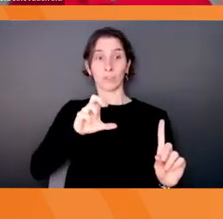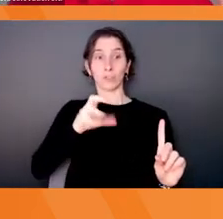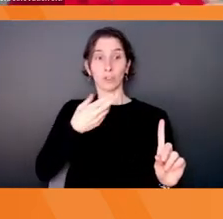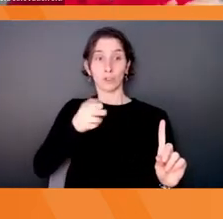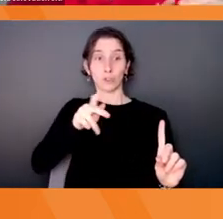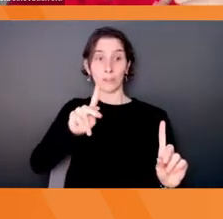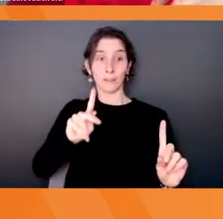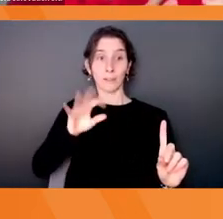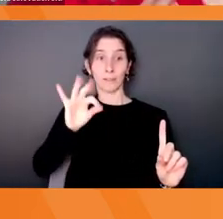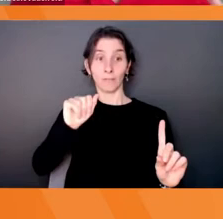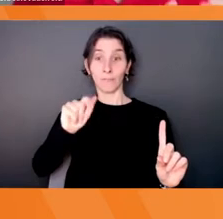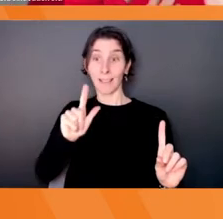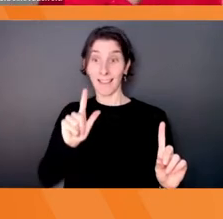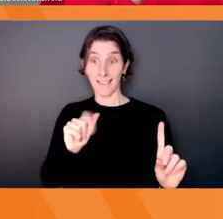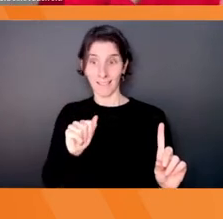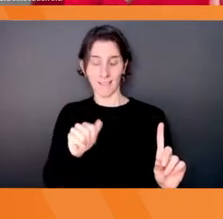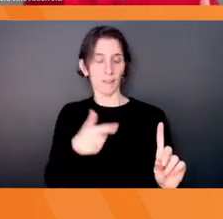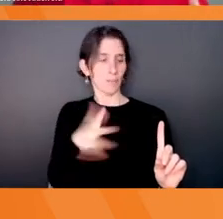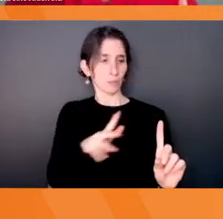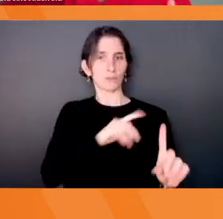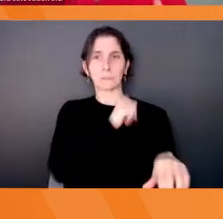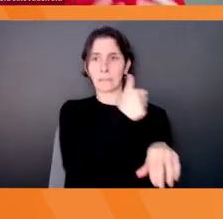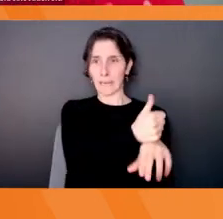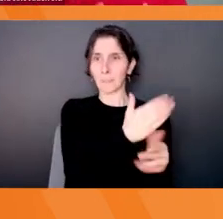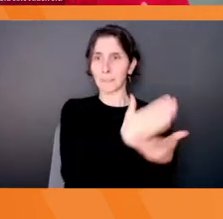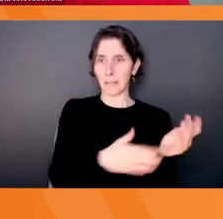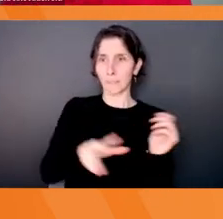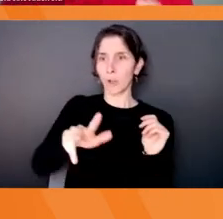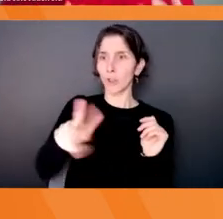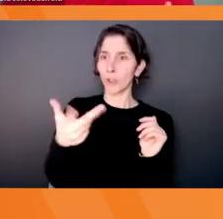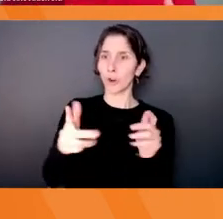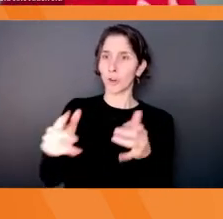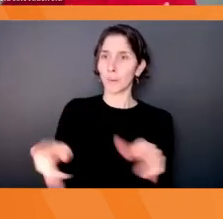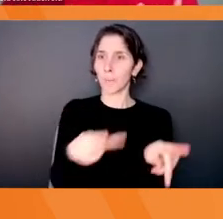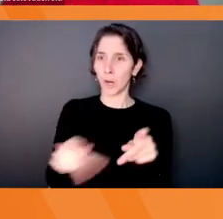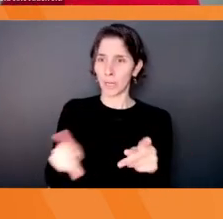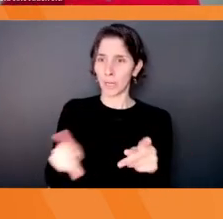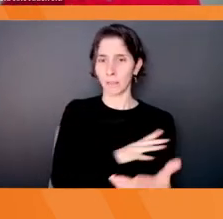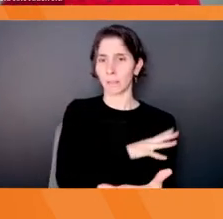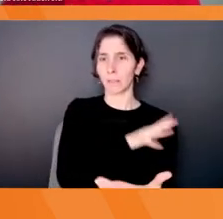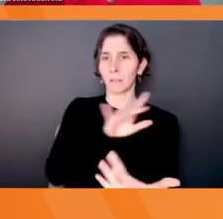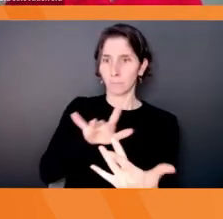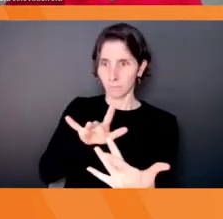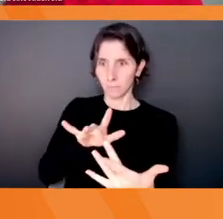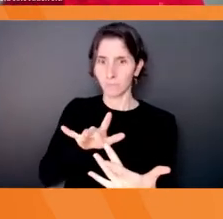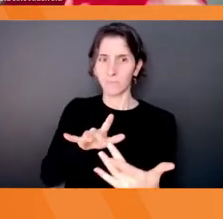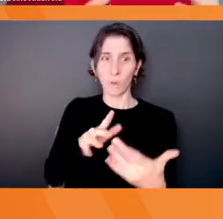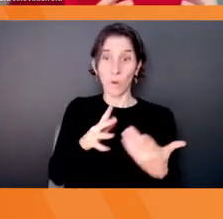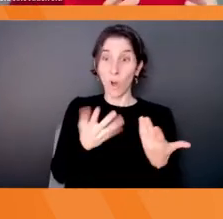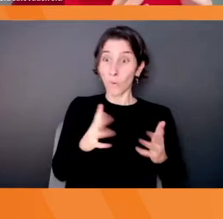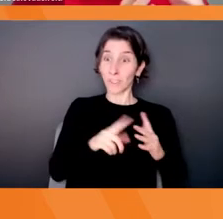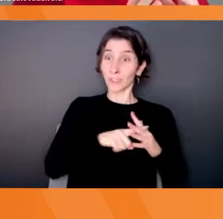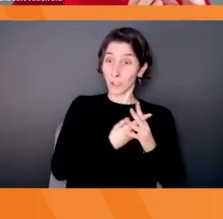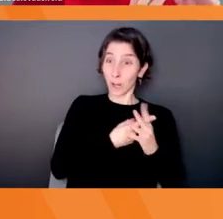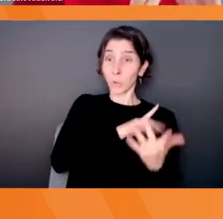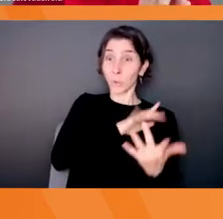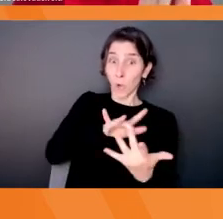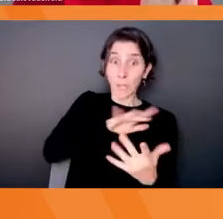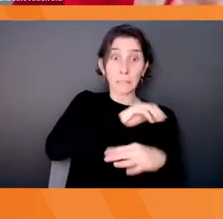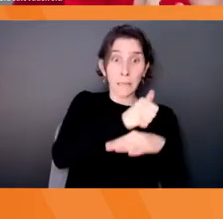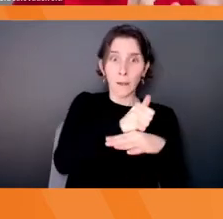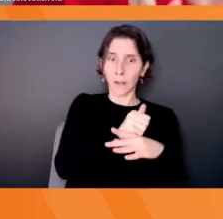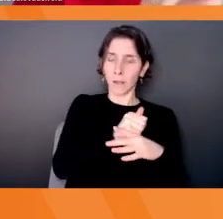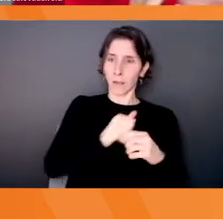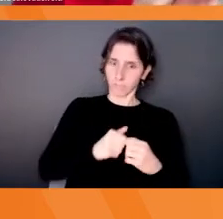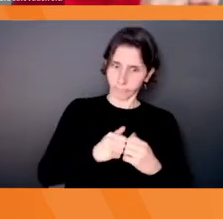options, all the organization had to do was double down on the efforts that they had already begun. instead of now just going from